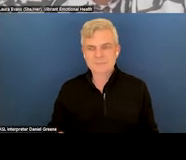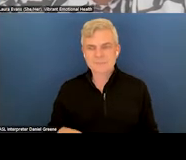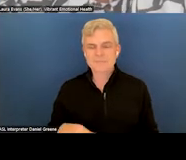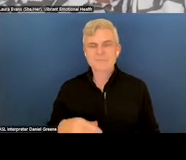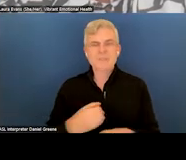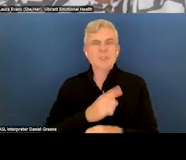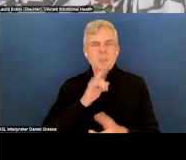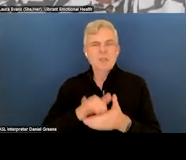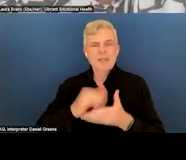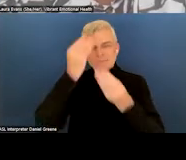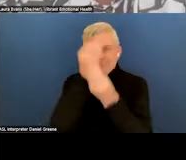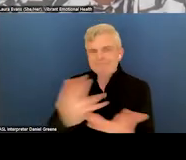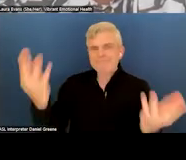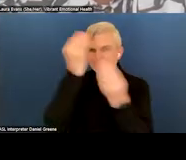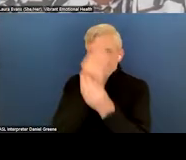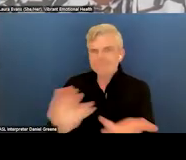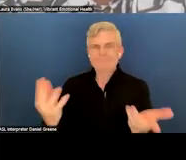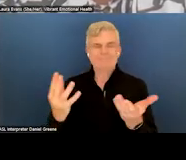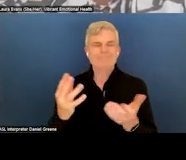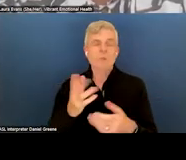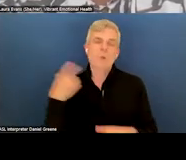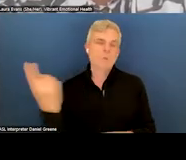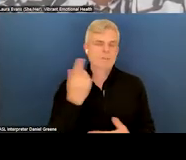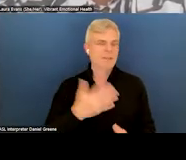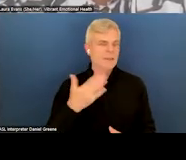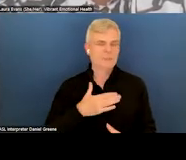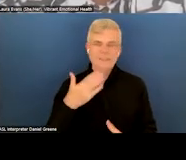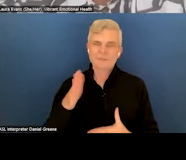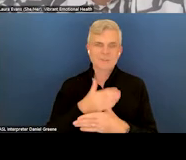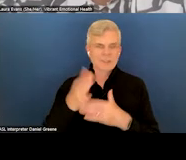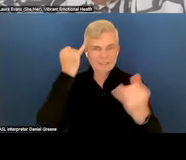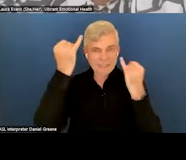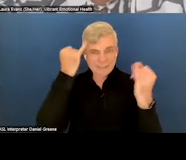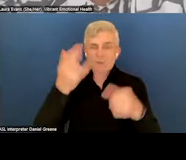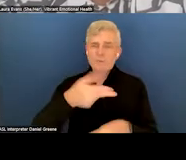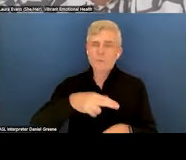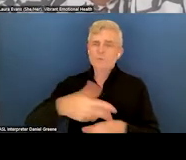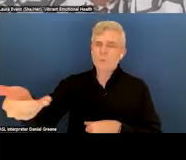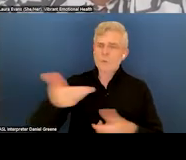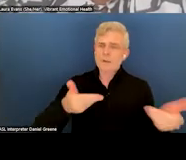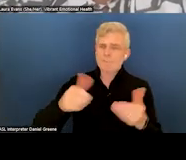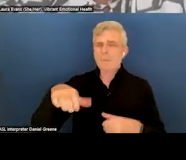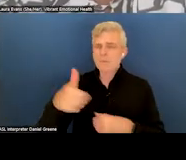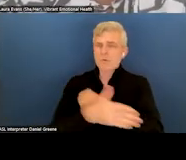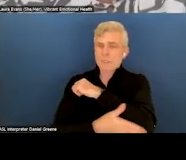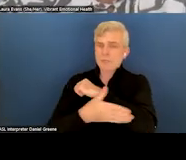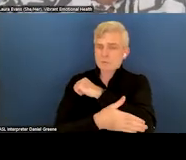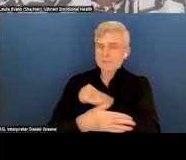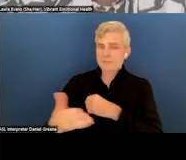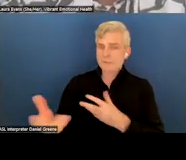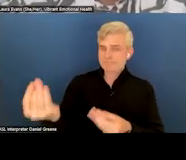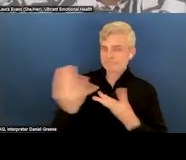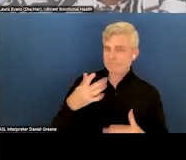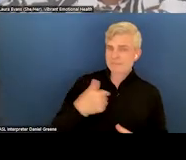sure it gets out widely. So always happy to share ideas and, of course, welcome other countries to give us their tips and tricks as well.